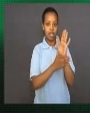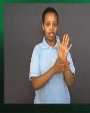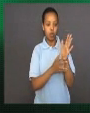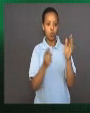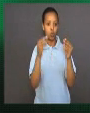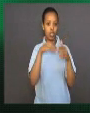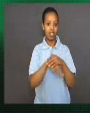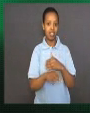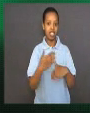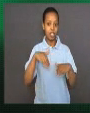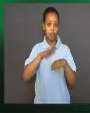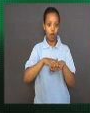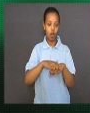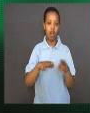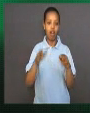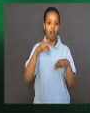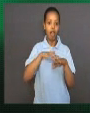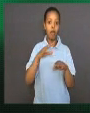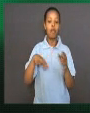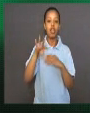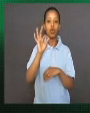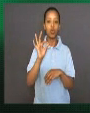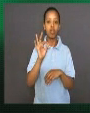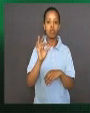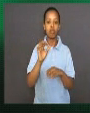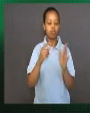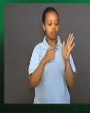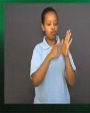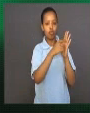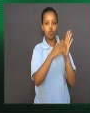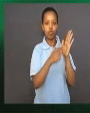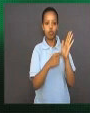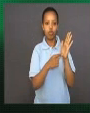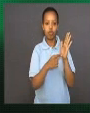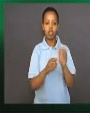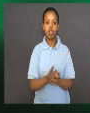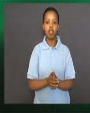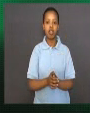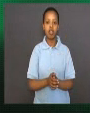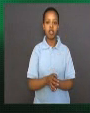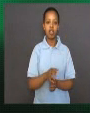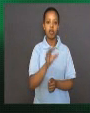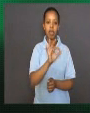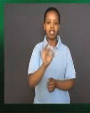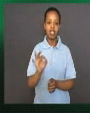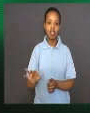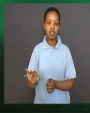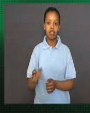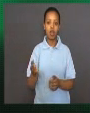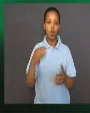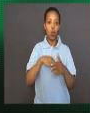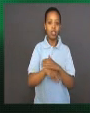epidermis of plants, how respiration occurs in both plants